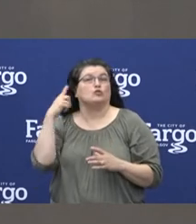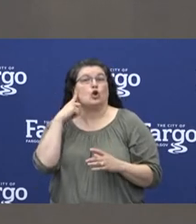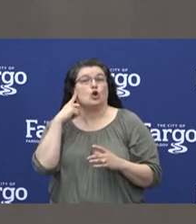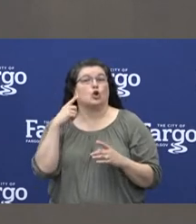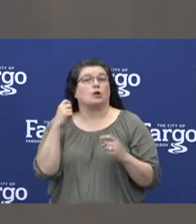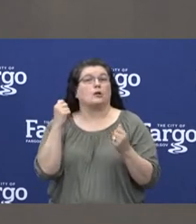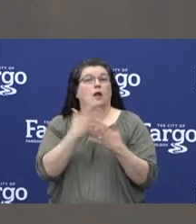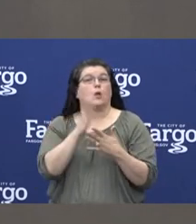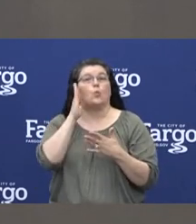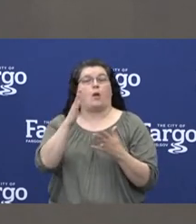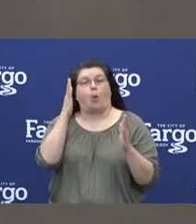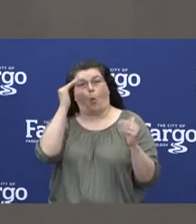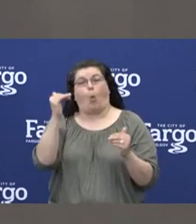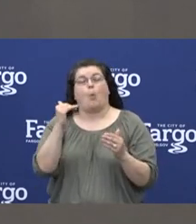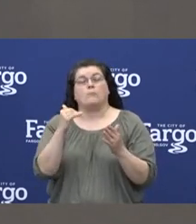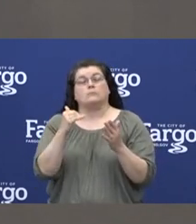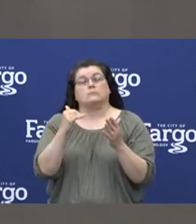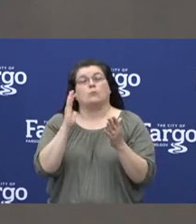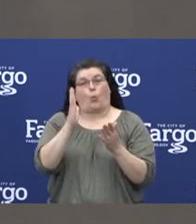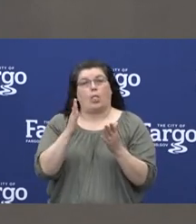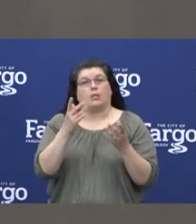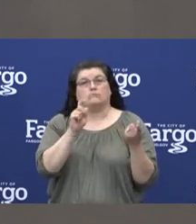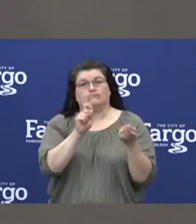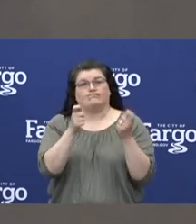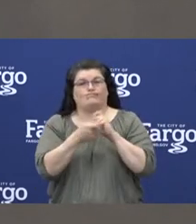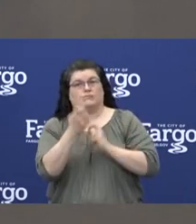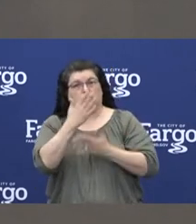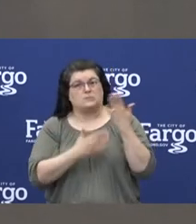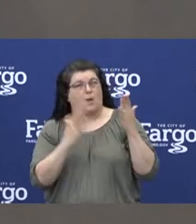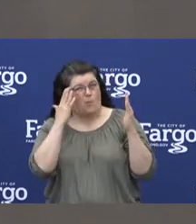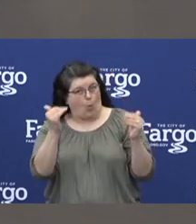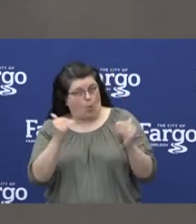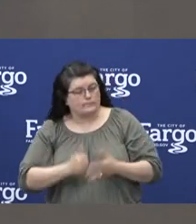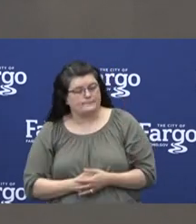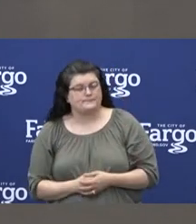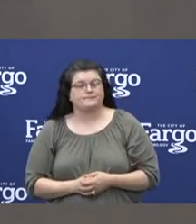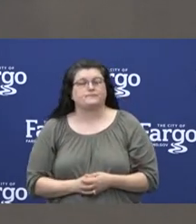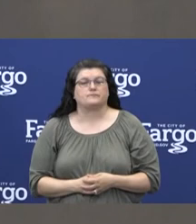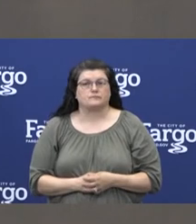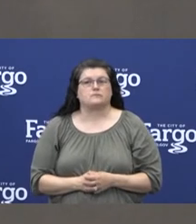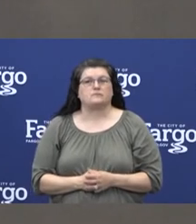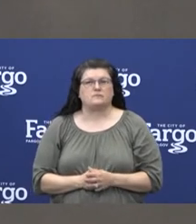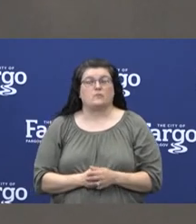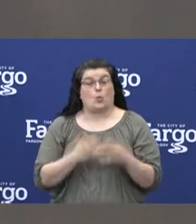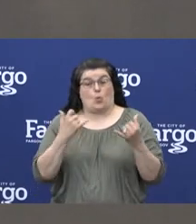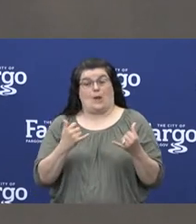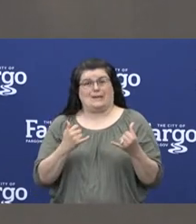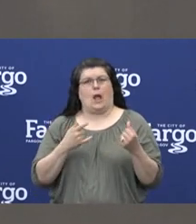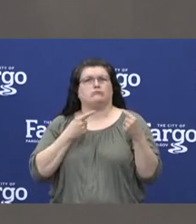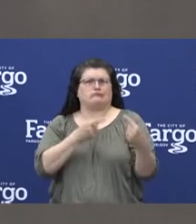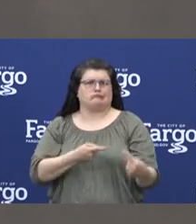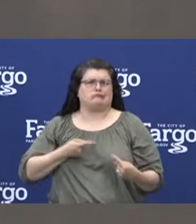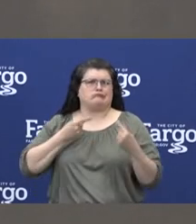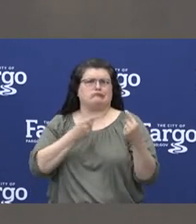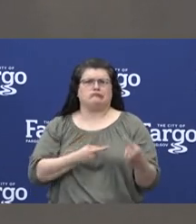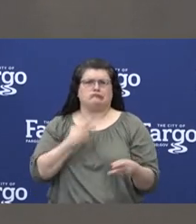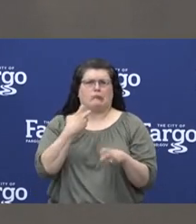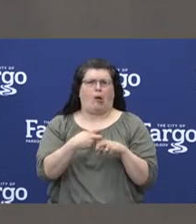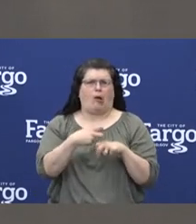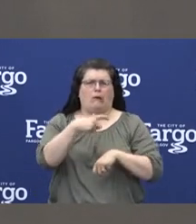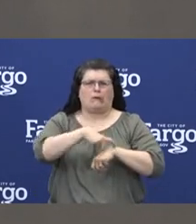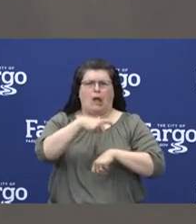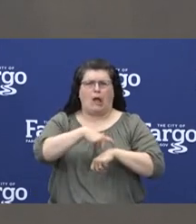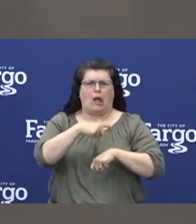that some action will be taken in place. It's it's obviously trying times. We're here to support you